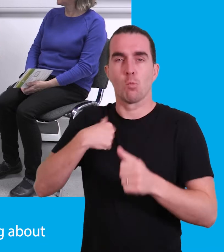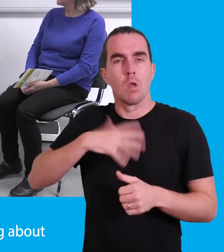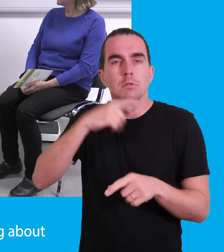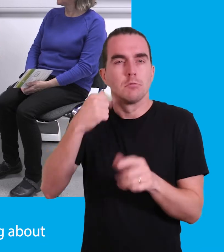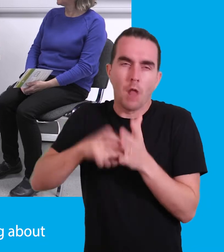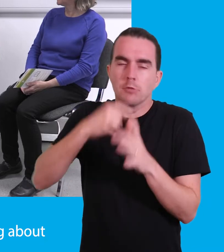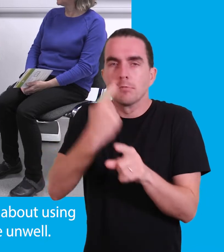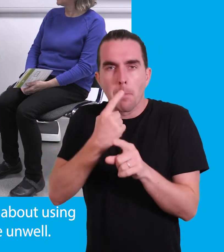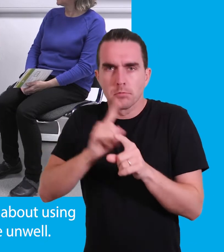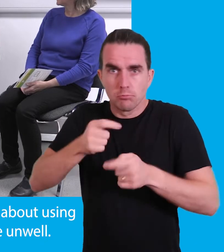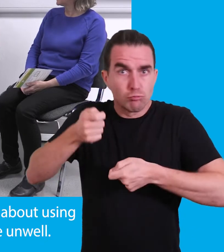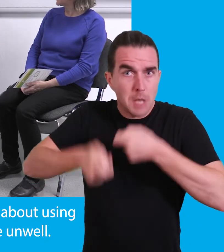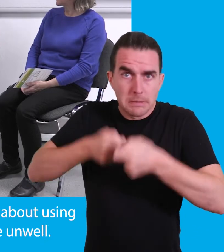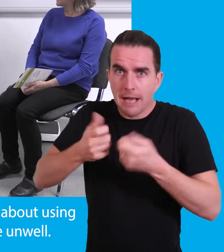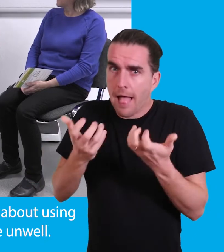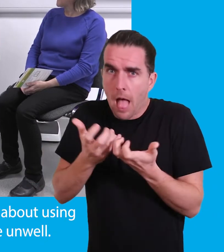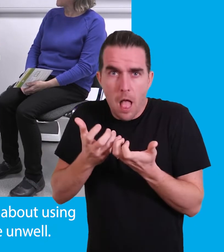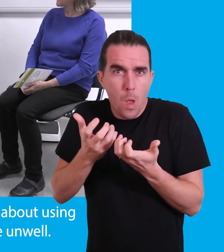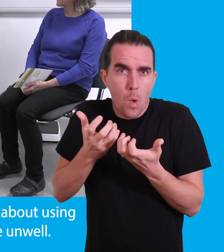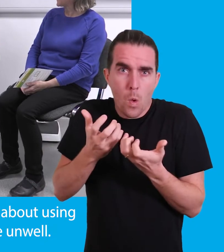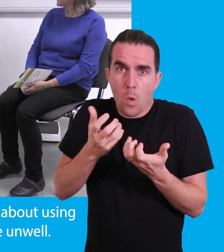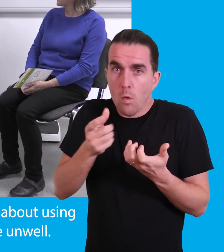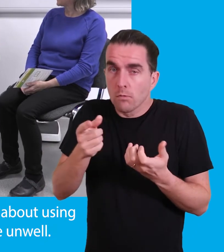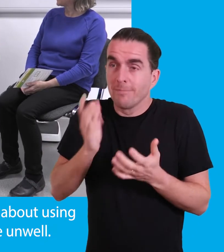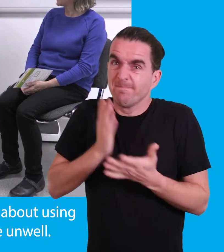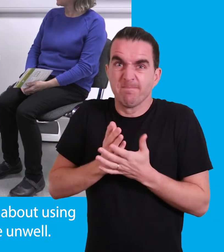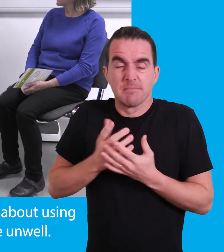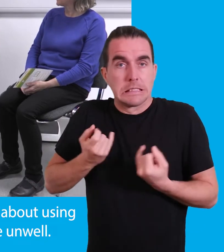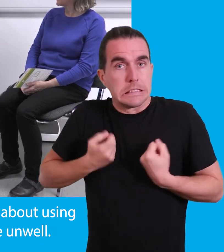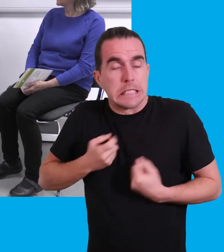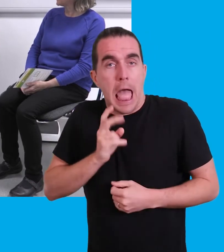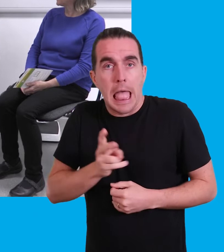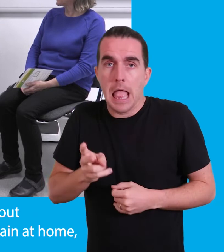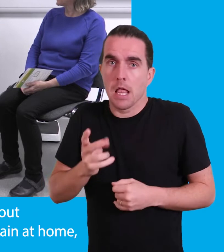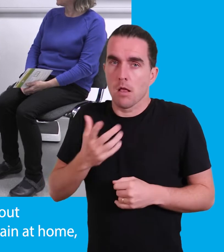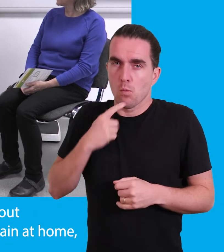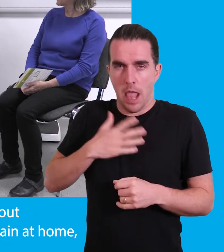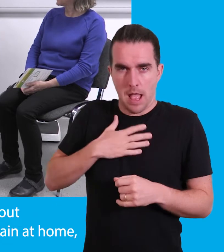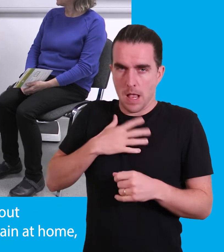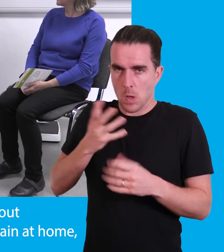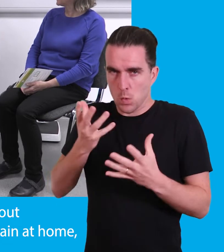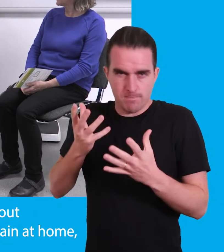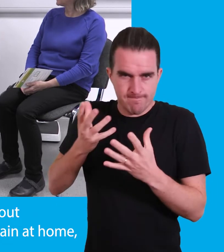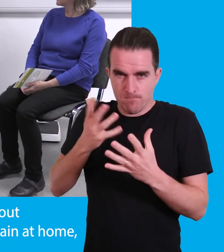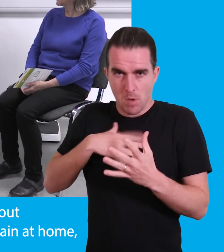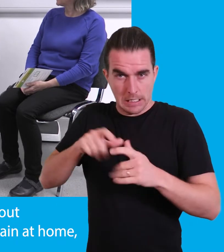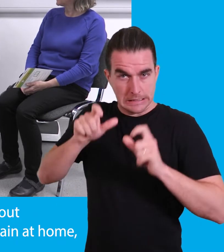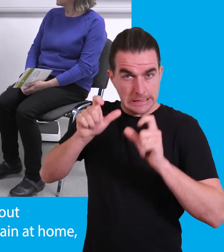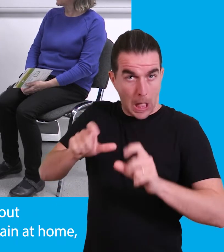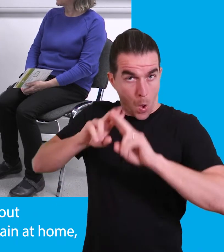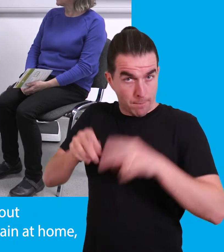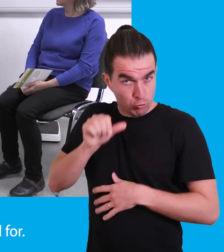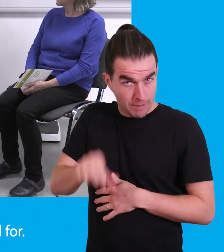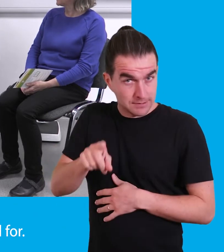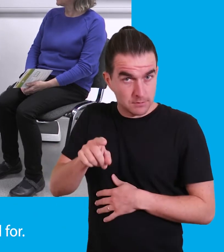like to start by talking about the treatments that we might think about using if you were to become more unwell. And I'd like to think about how we can support you to